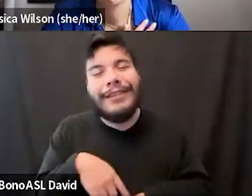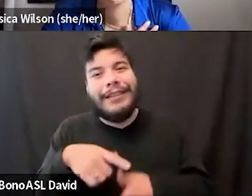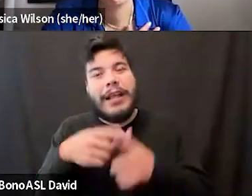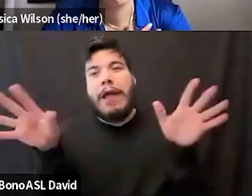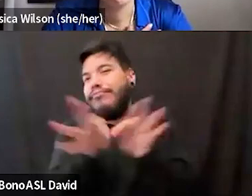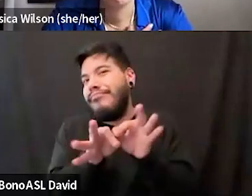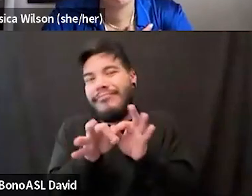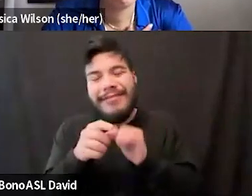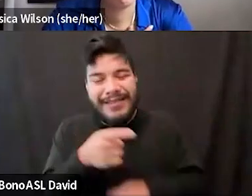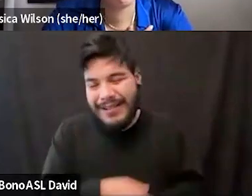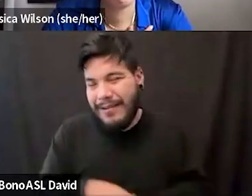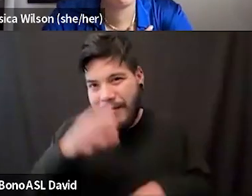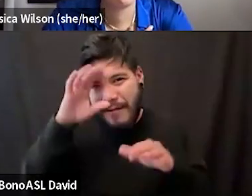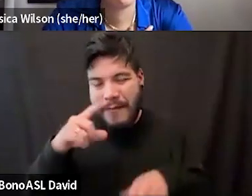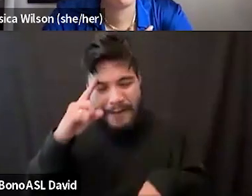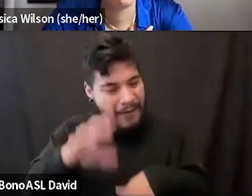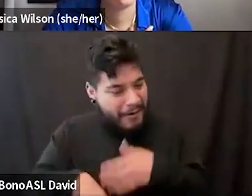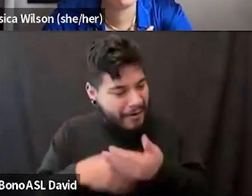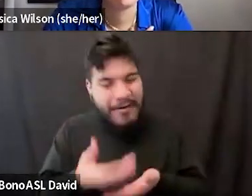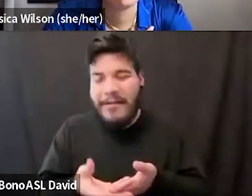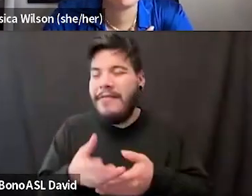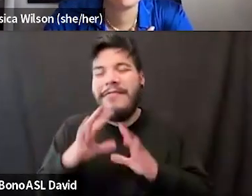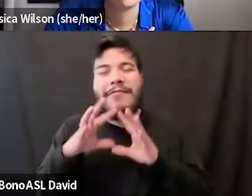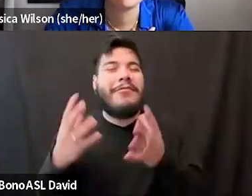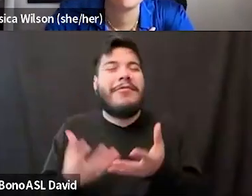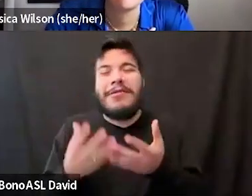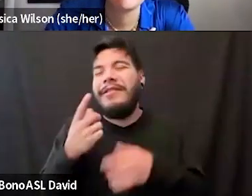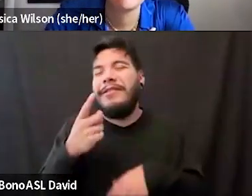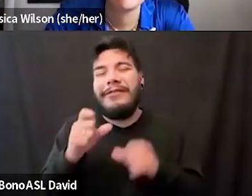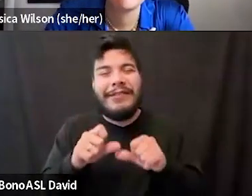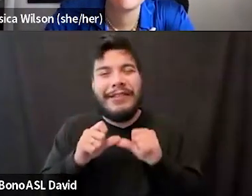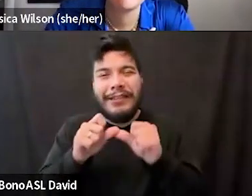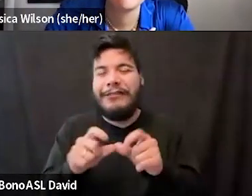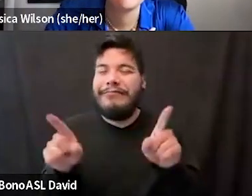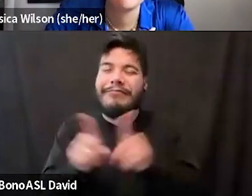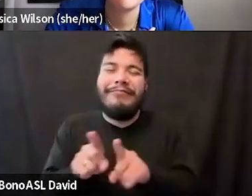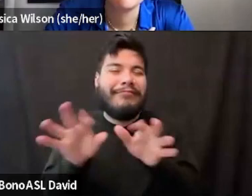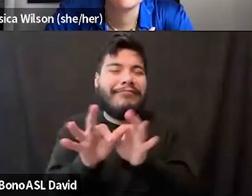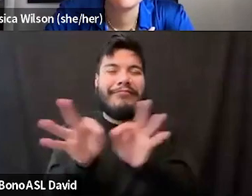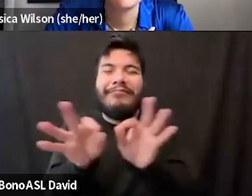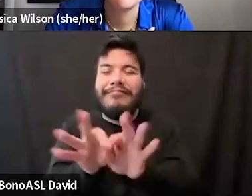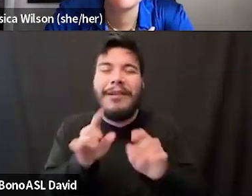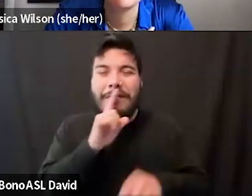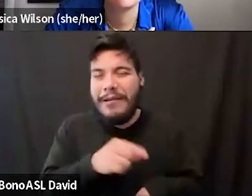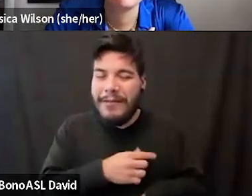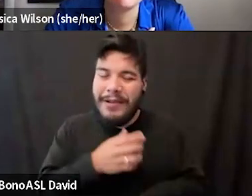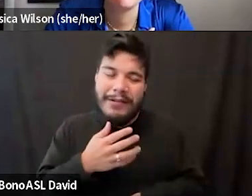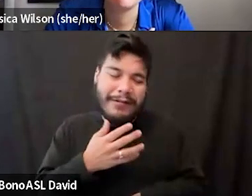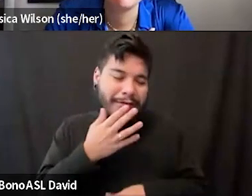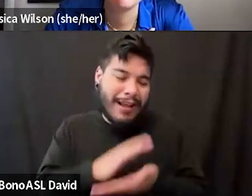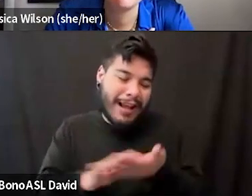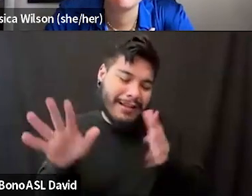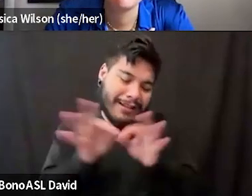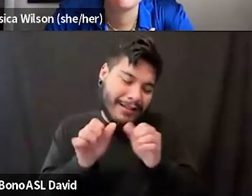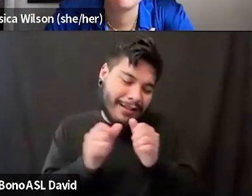attach and you hope for all of the, all of the world that you can continue attaching on. And it's been really nice to attach on and talk with